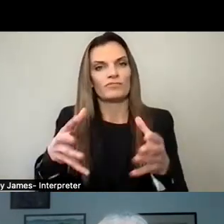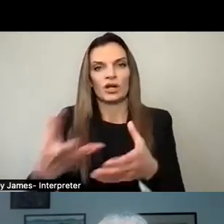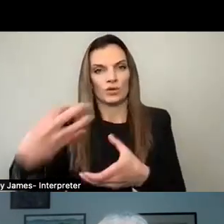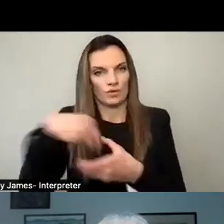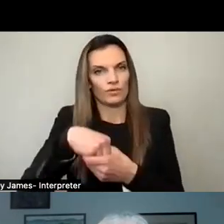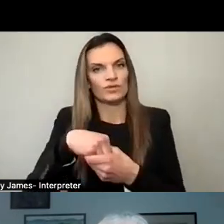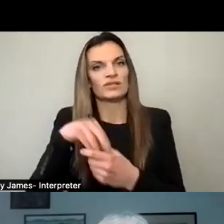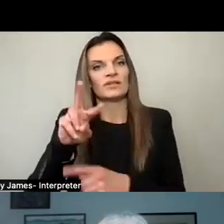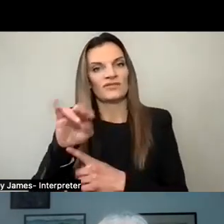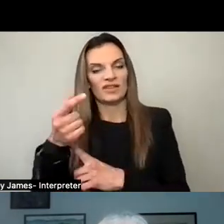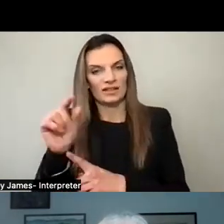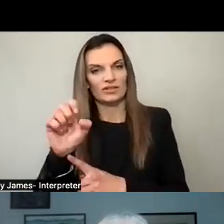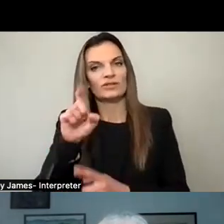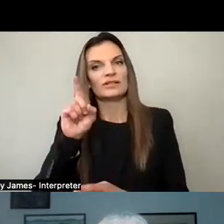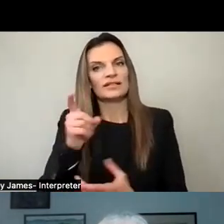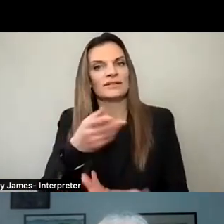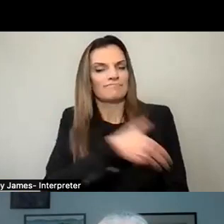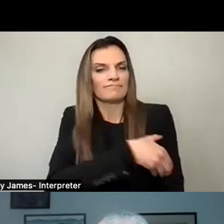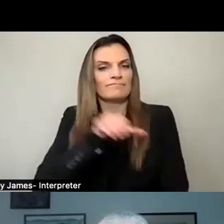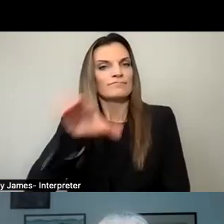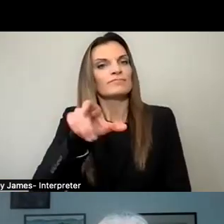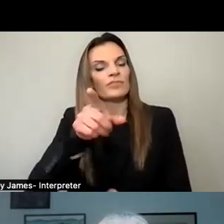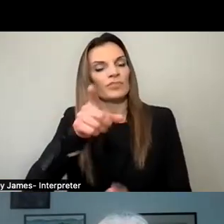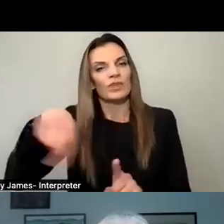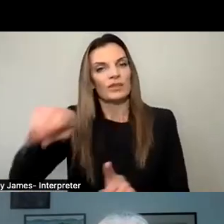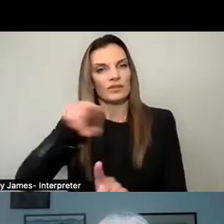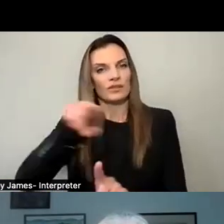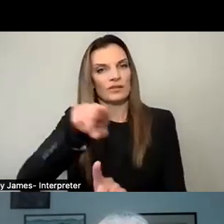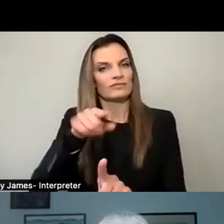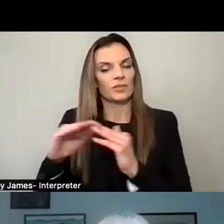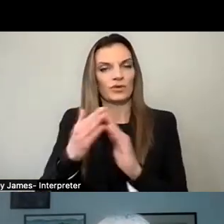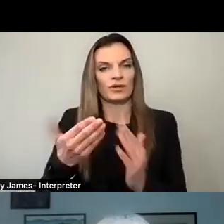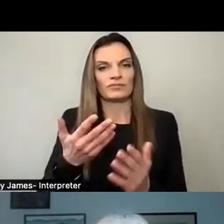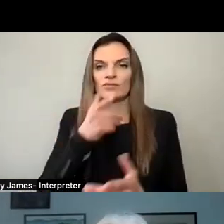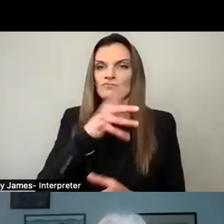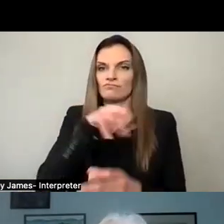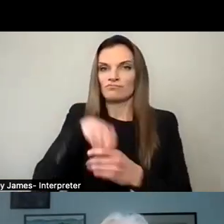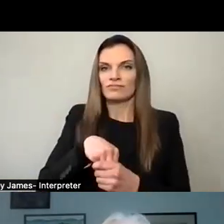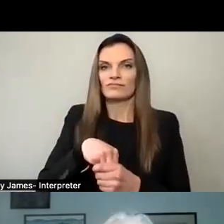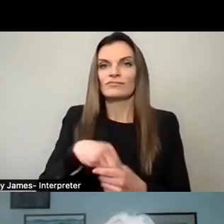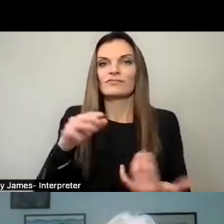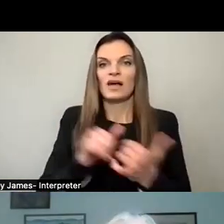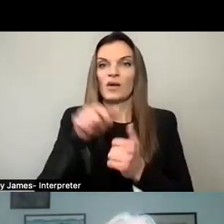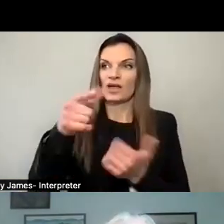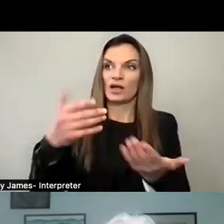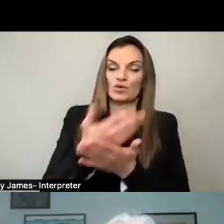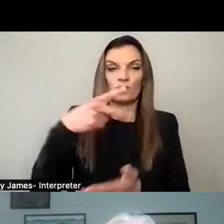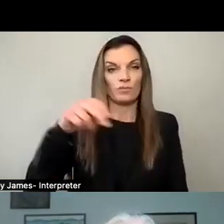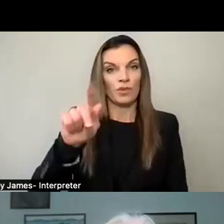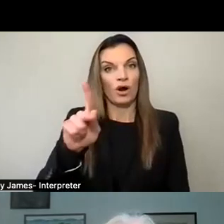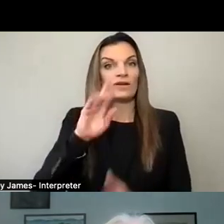our village, give more voice to the other community members, and make sure that everyone has a voice in how that new parkland will be developed.